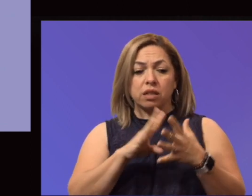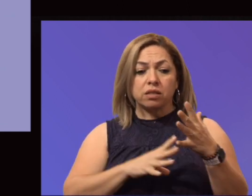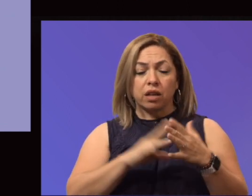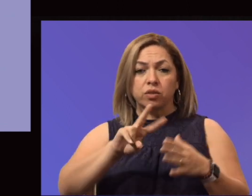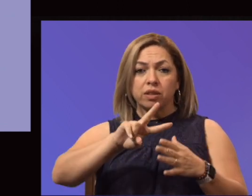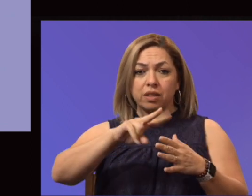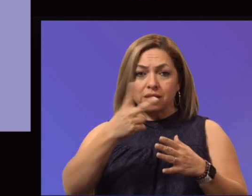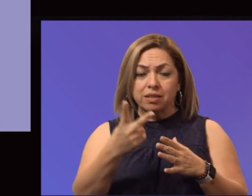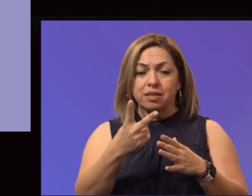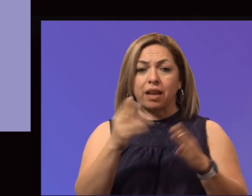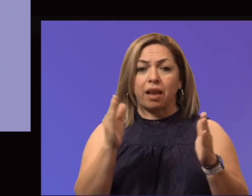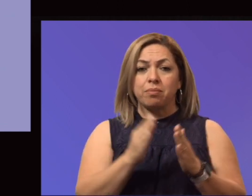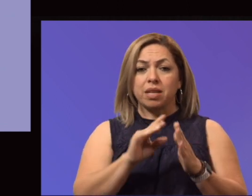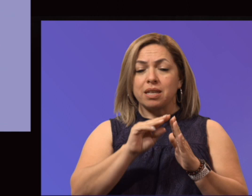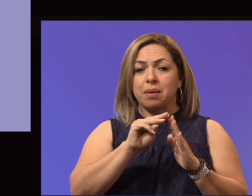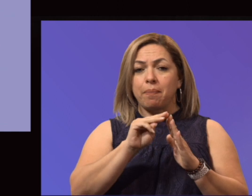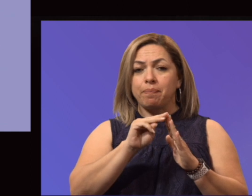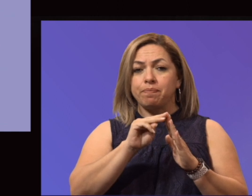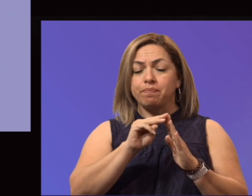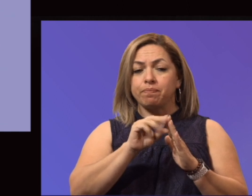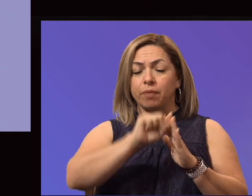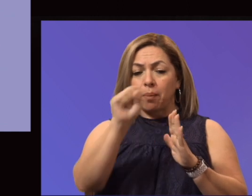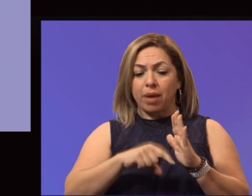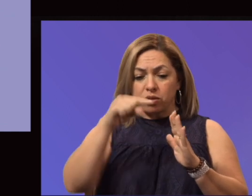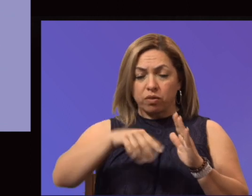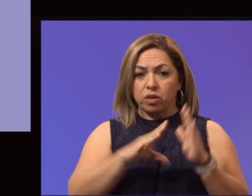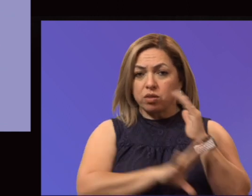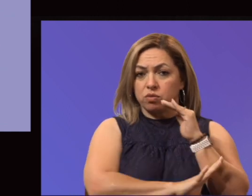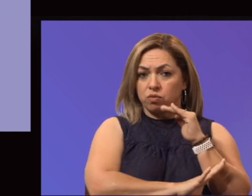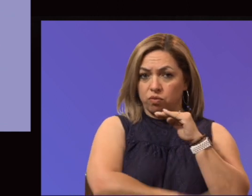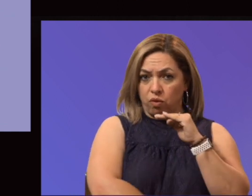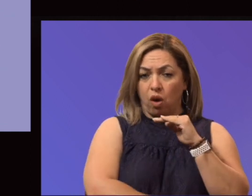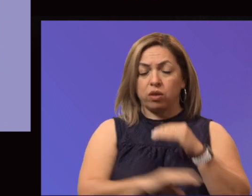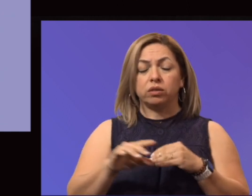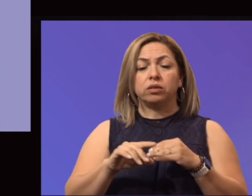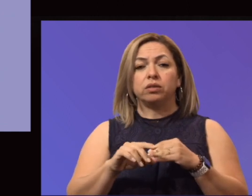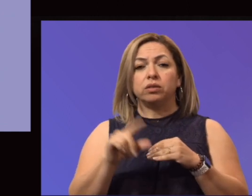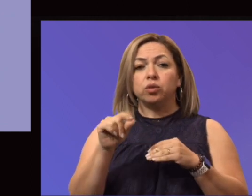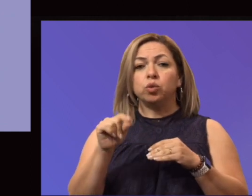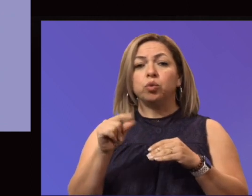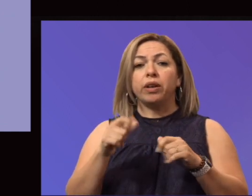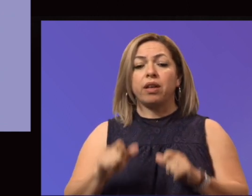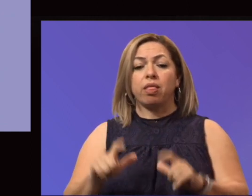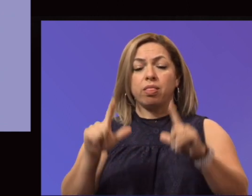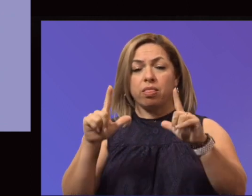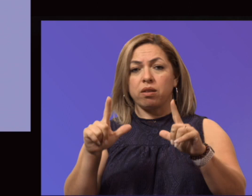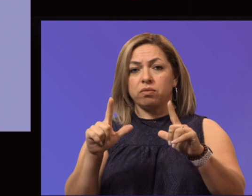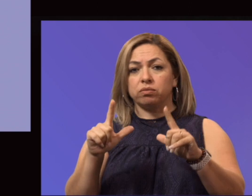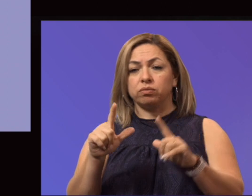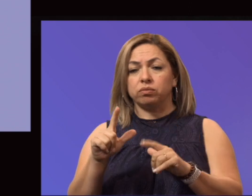this fall, and then we'll have 12 going live in the spring of 2022. So kudos to everyone's involvement in that.